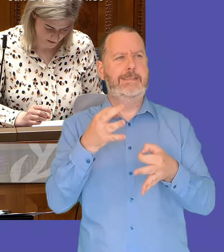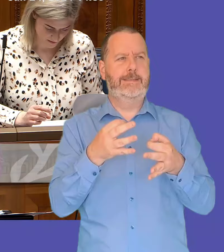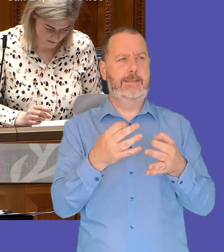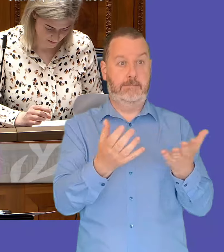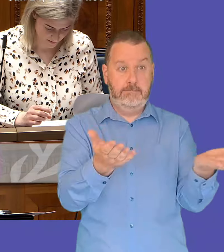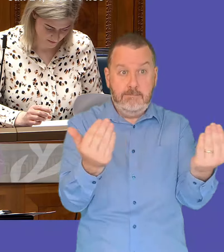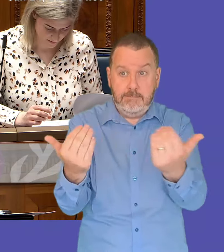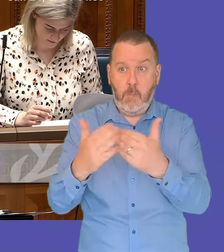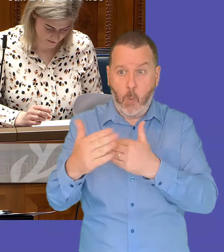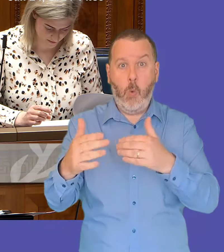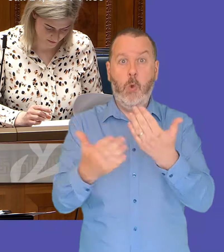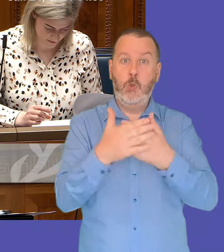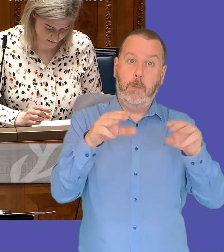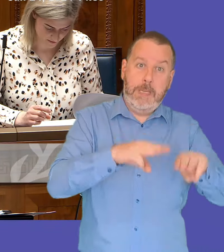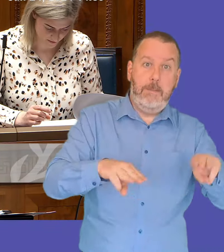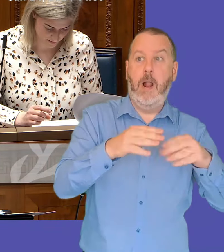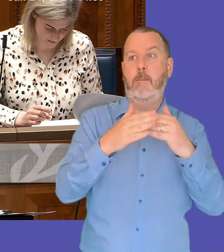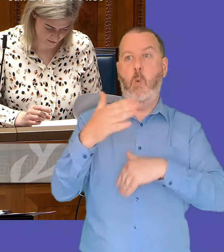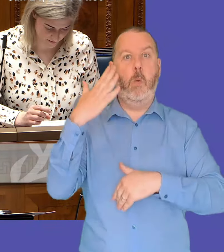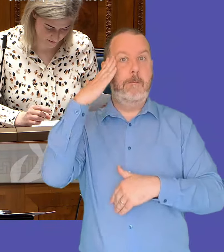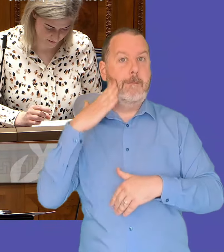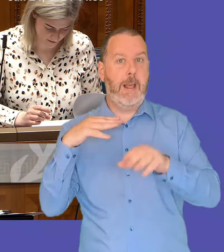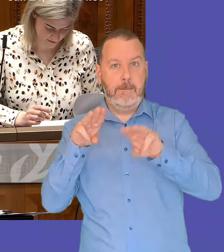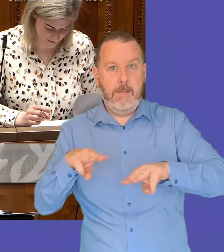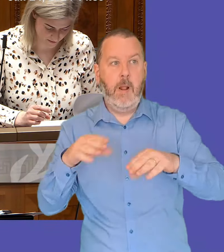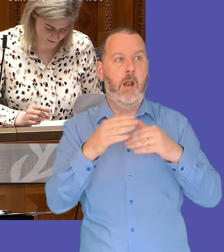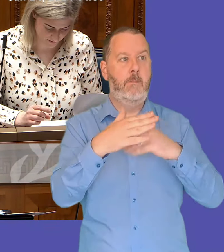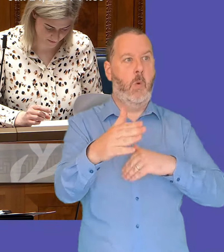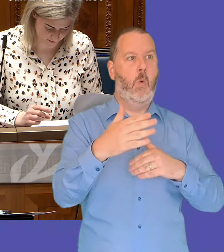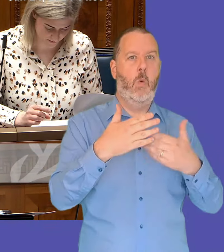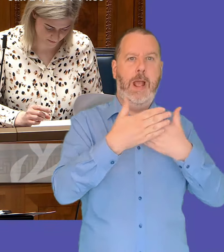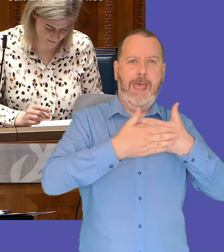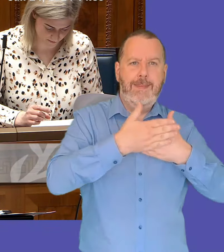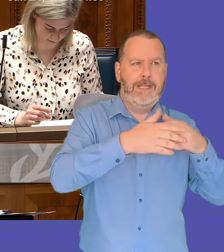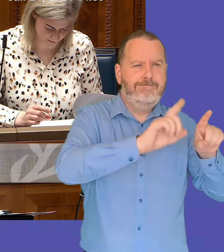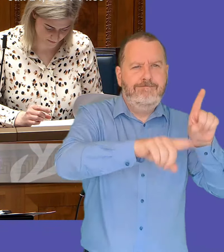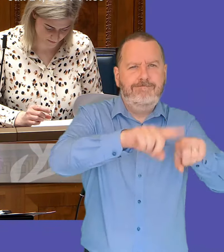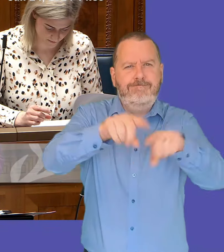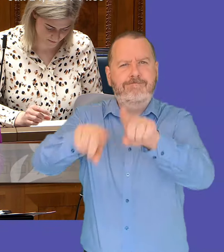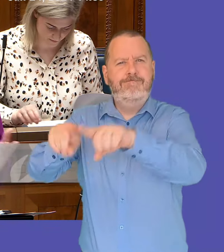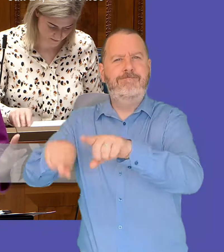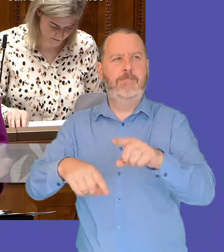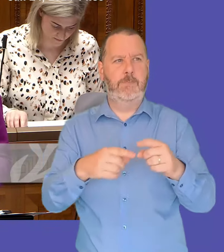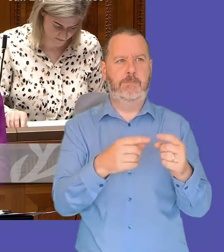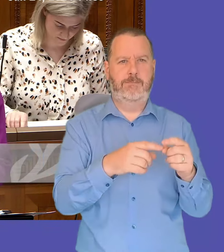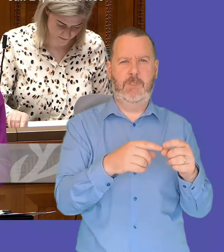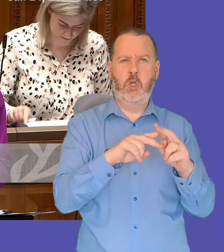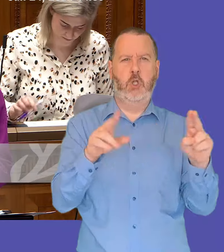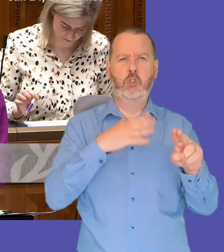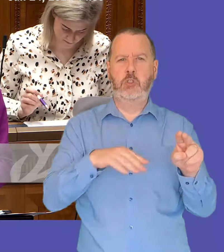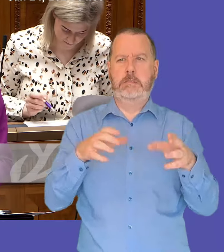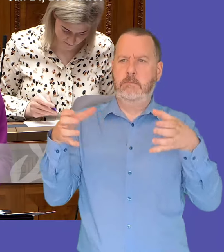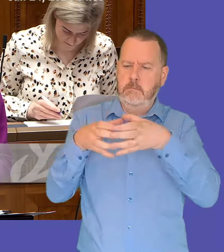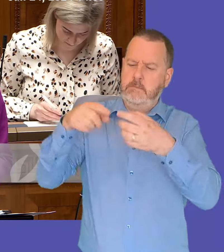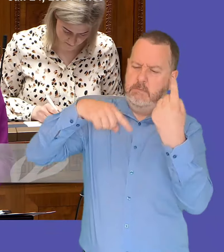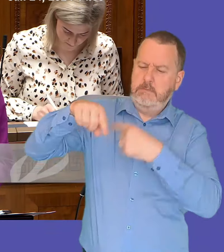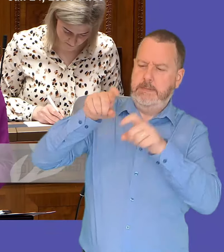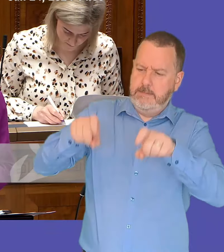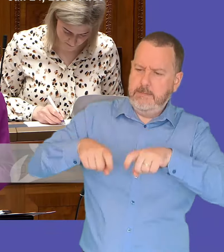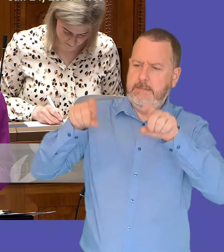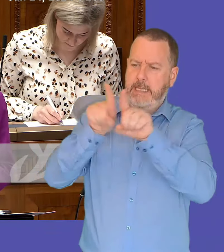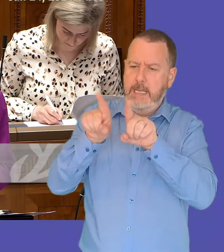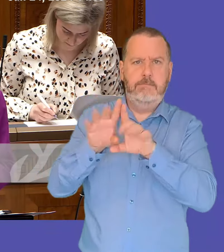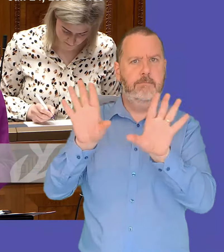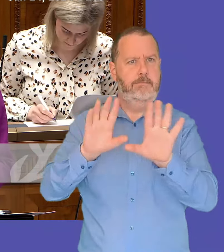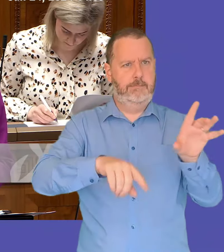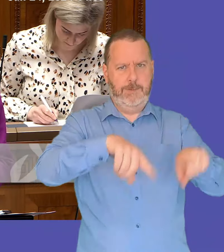more people from black and ethnic minority backgrounds we want our politics to reflect the world that we live in so my message i'm sure you will concur to all